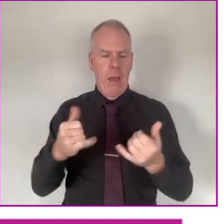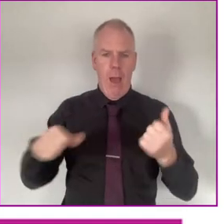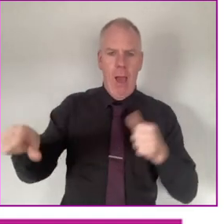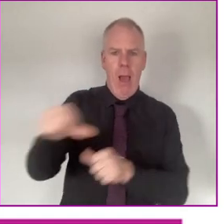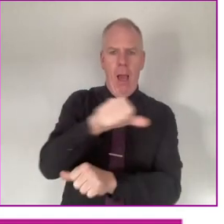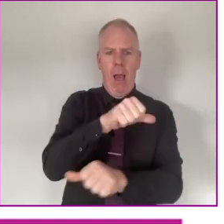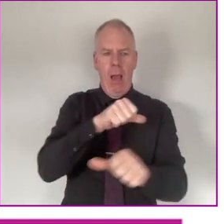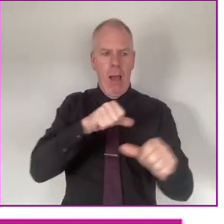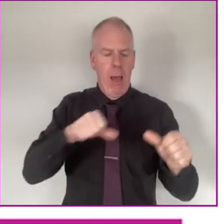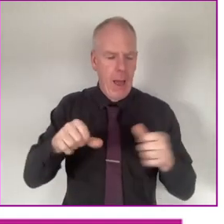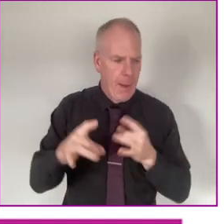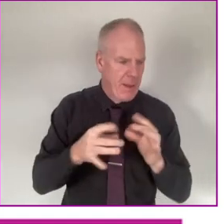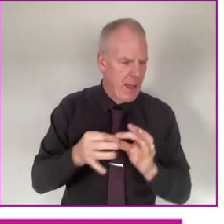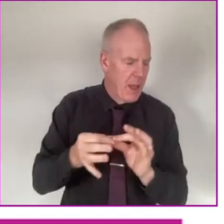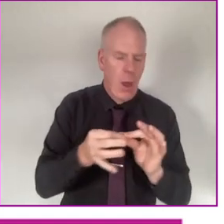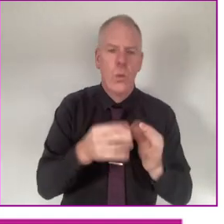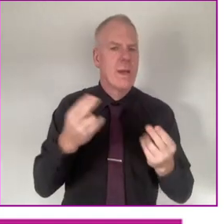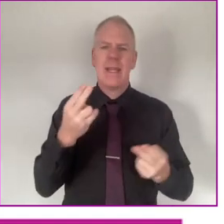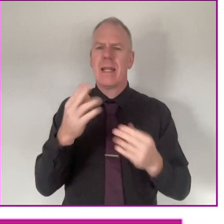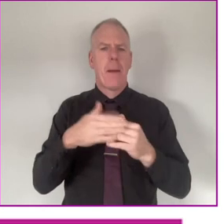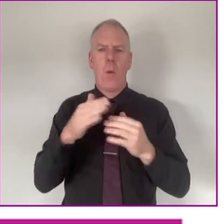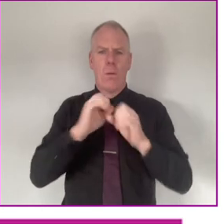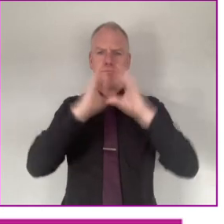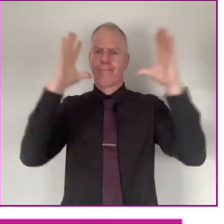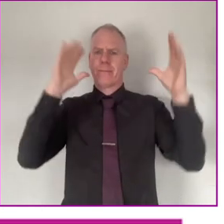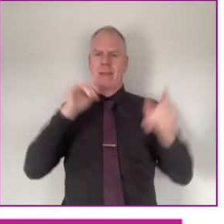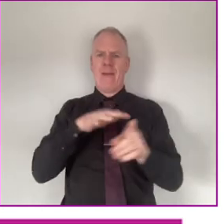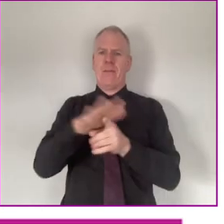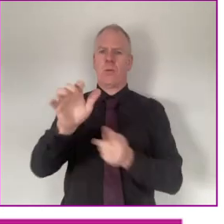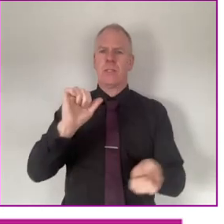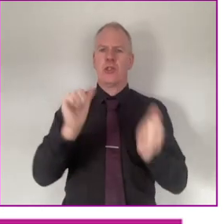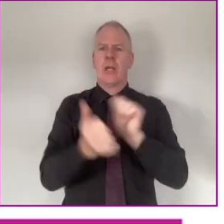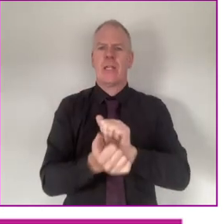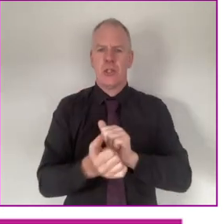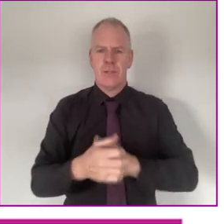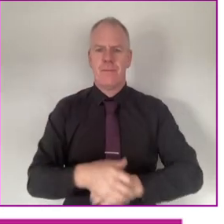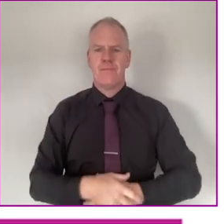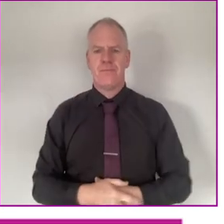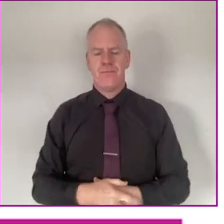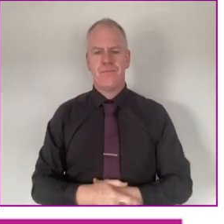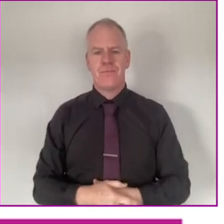revolving door, and we needed to look at a bigger picture and see how we could change this.